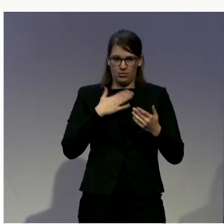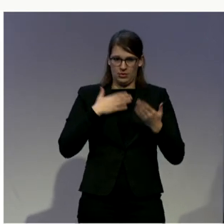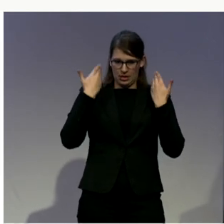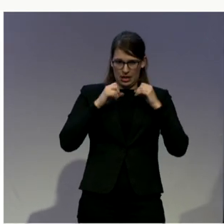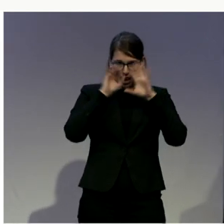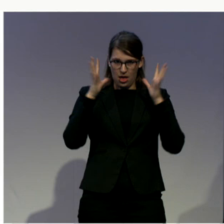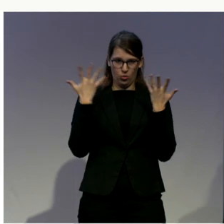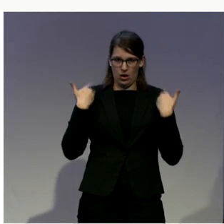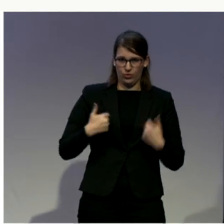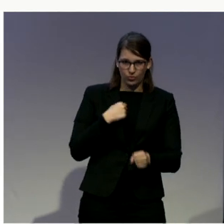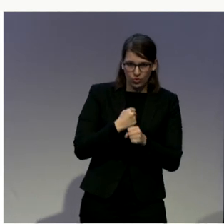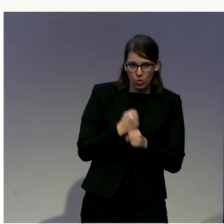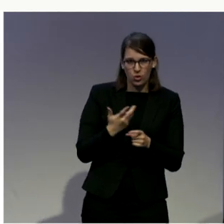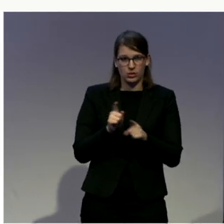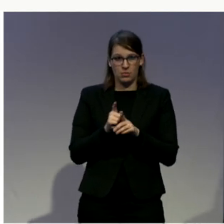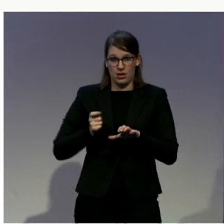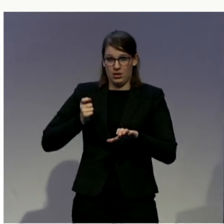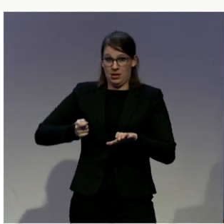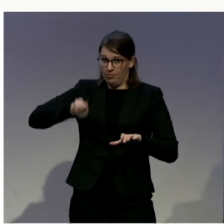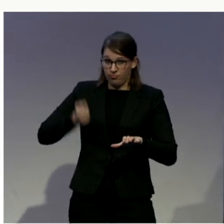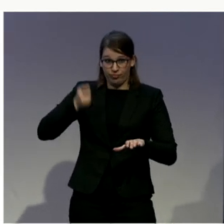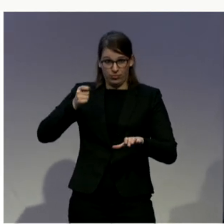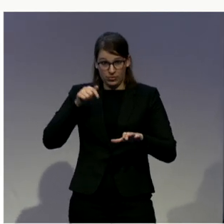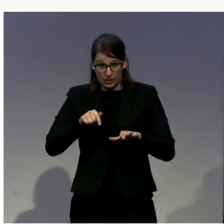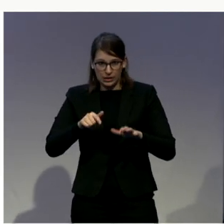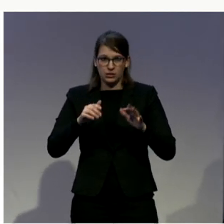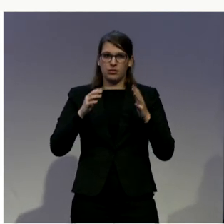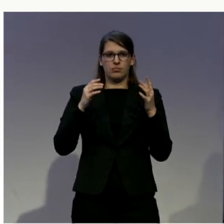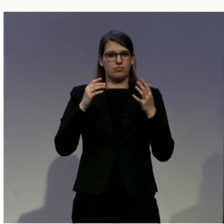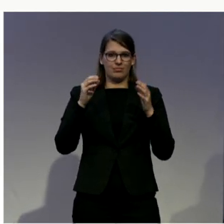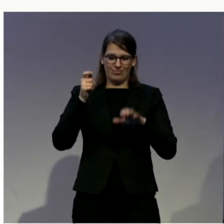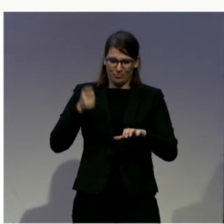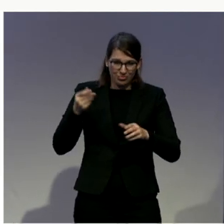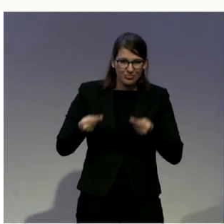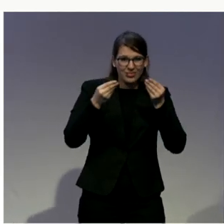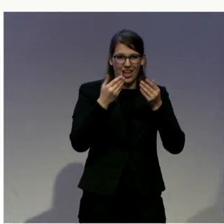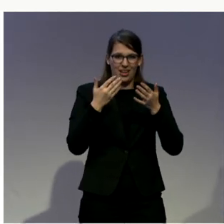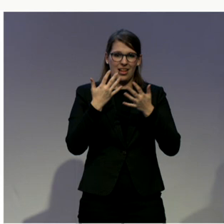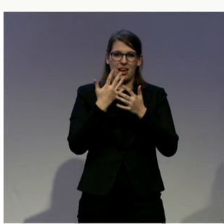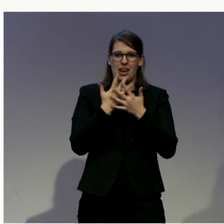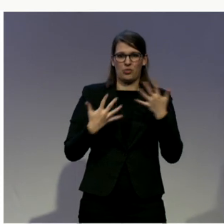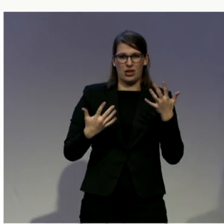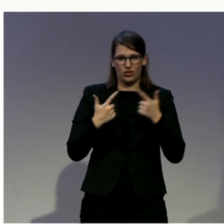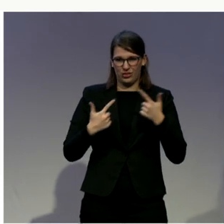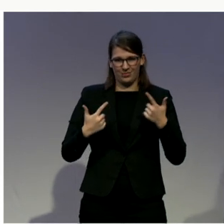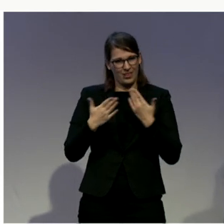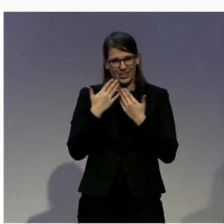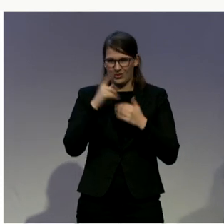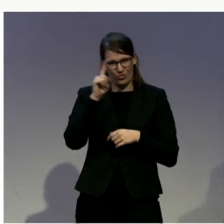but we're trying to work with all the different types of justice professionals to create accommodations from start to finish.